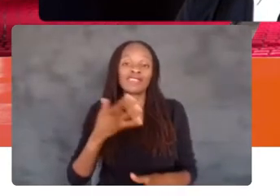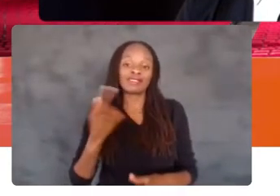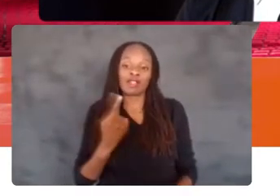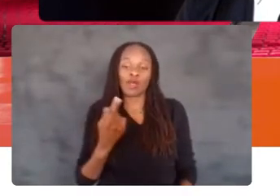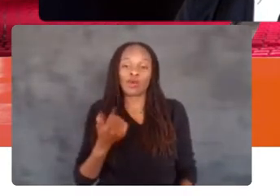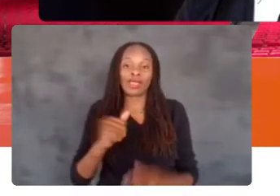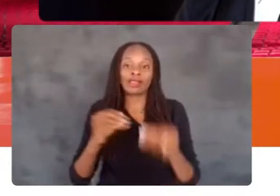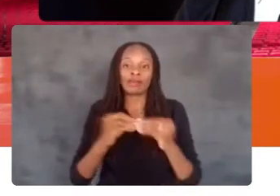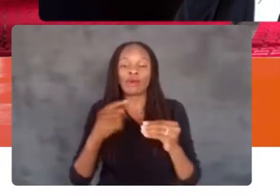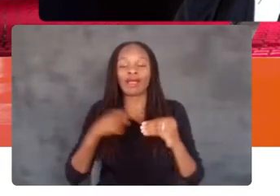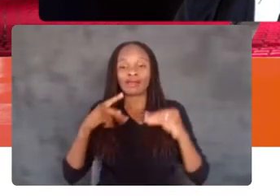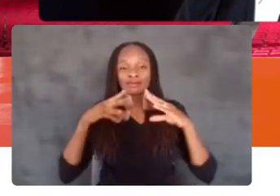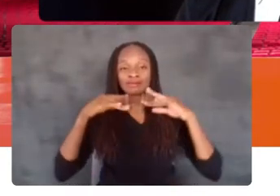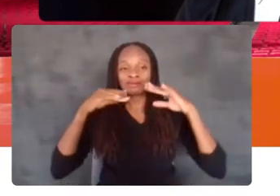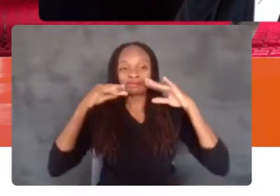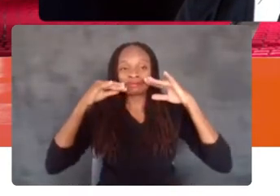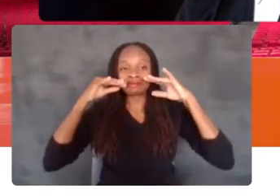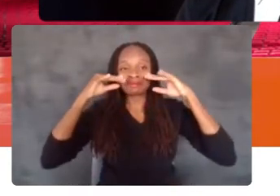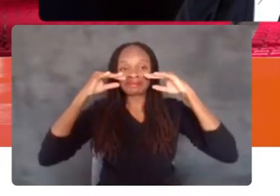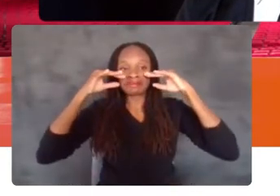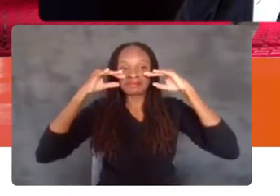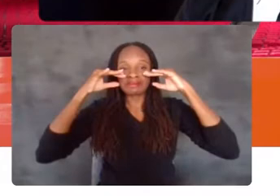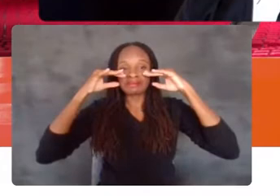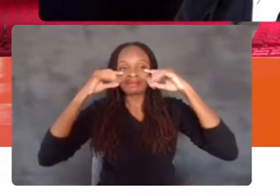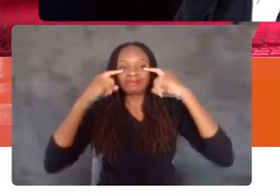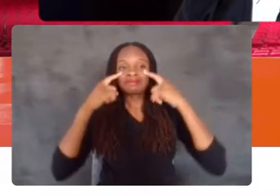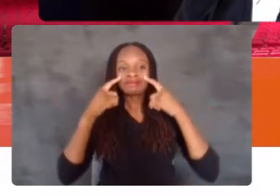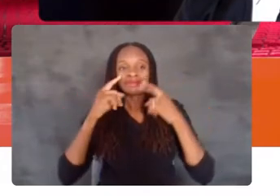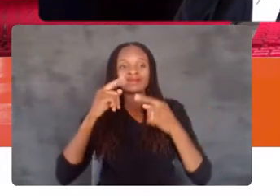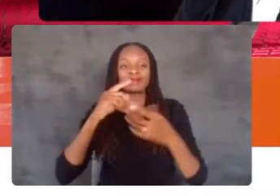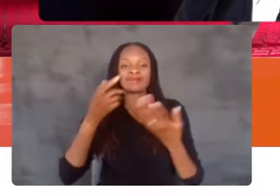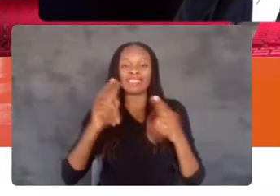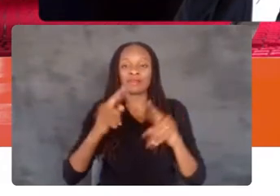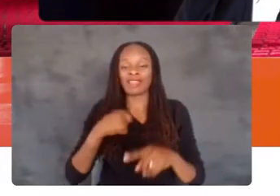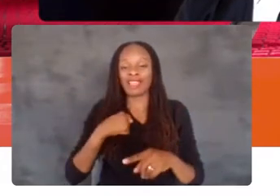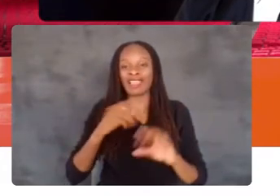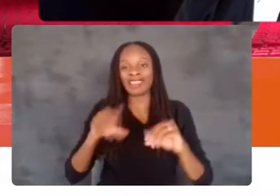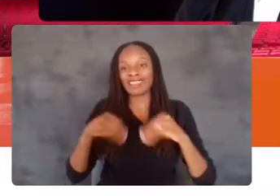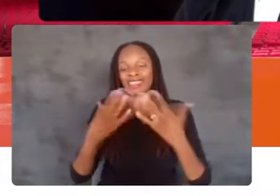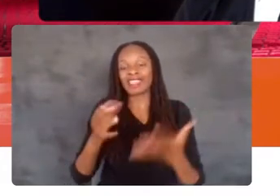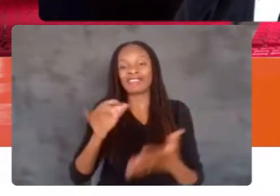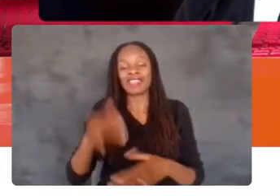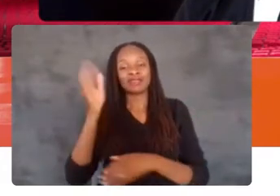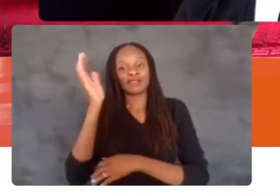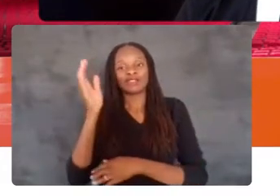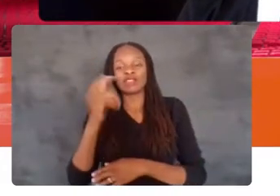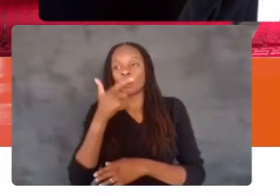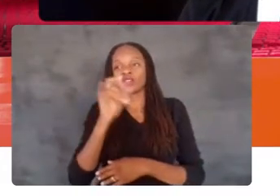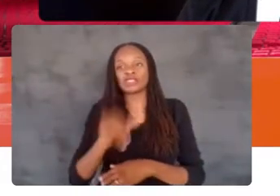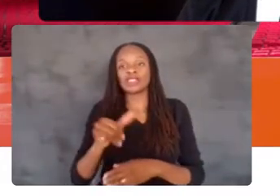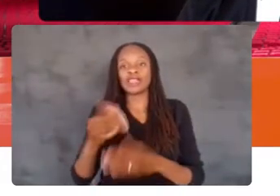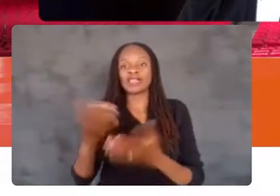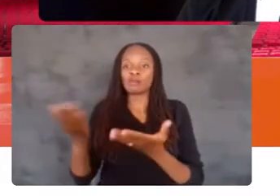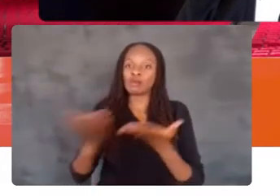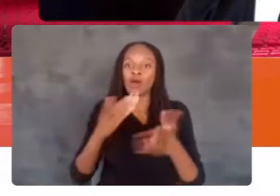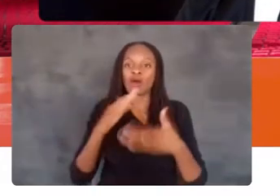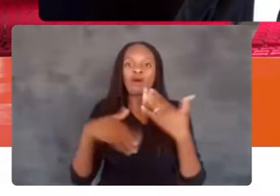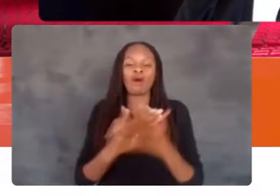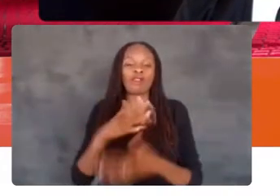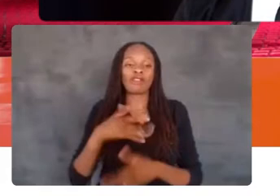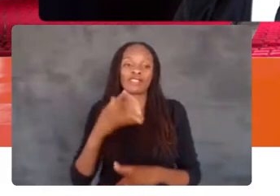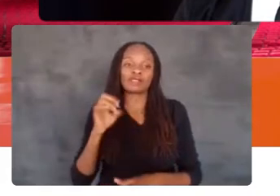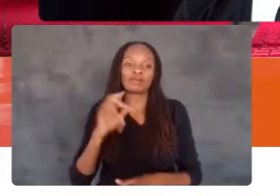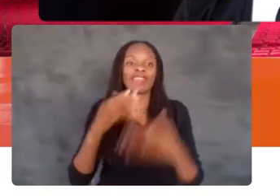like, I teared up when I was giving that speech. And just watching that brought all these feelings back. So, thank you, Nick,